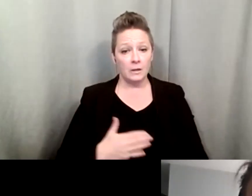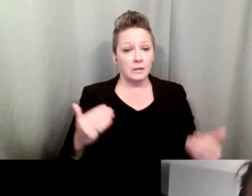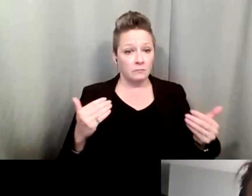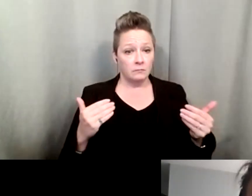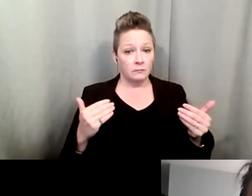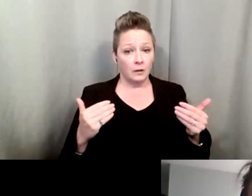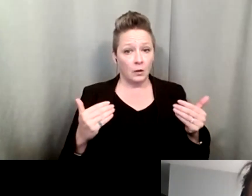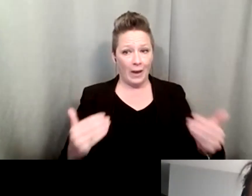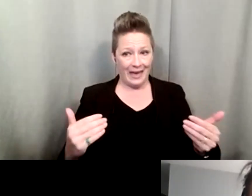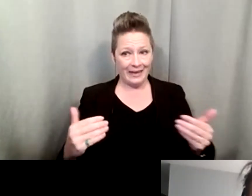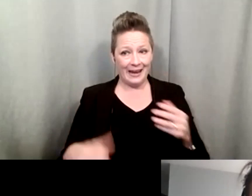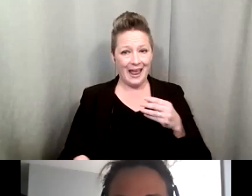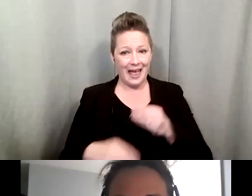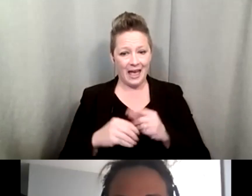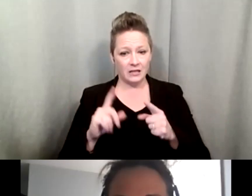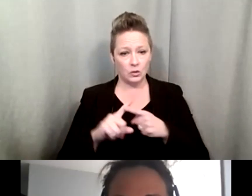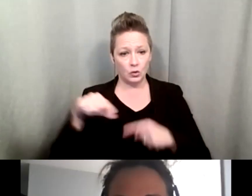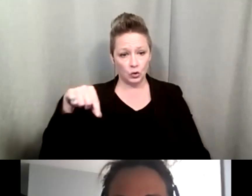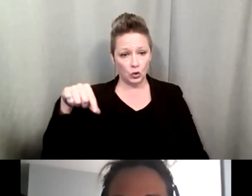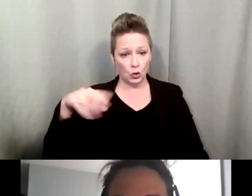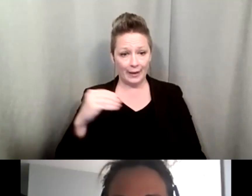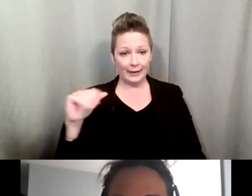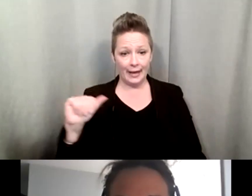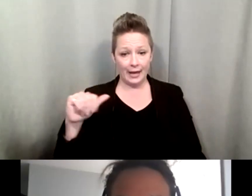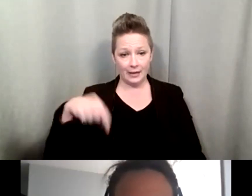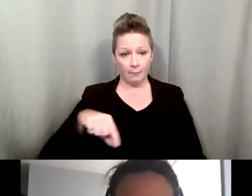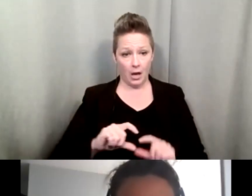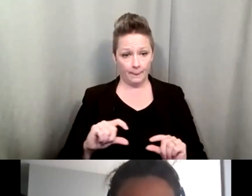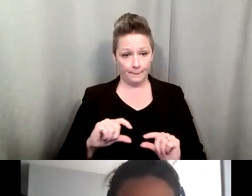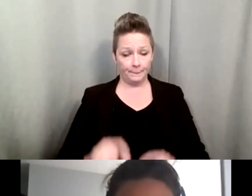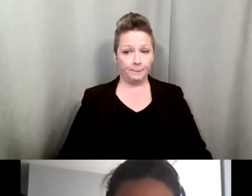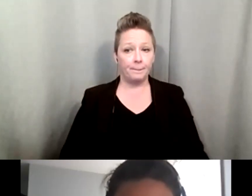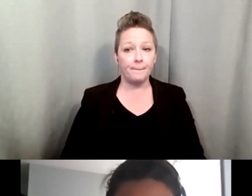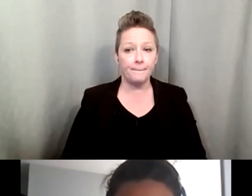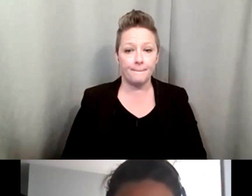the Q&A feature that you see at the bottom of your screen.